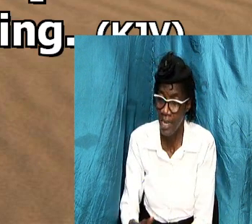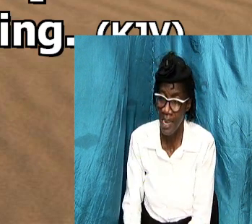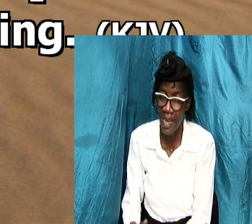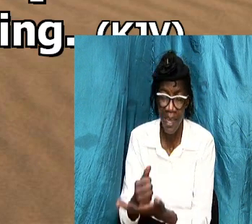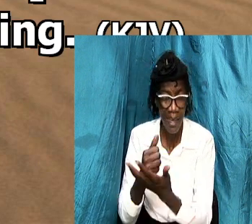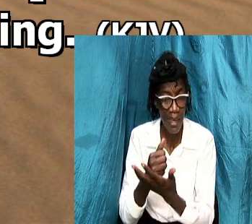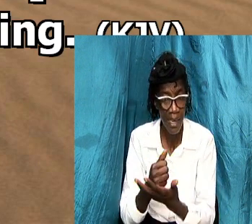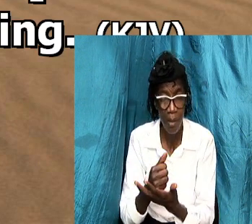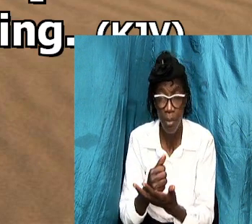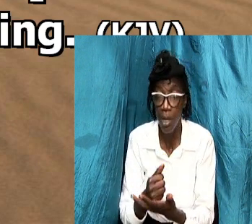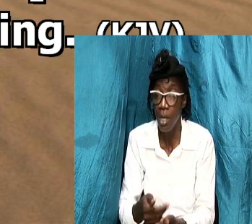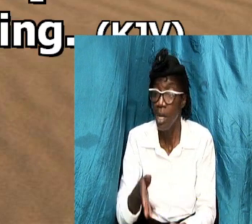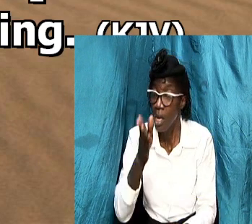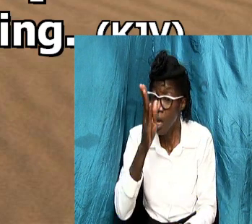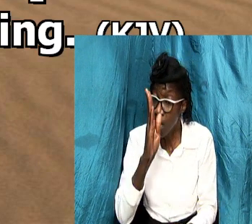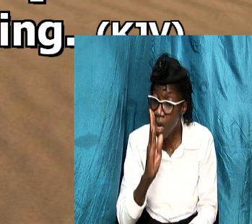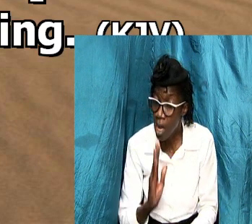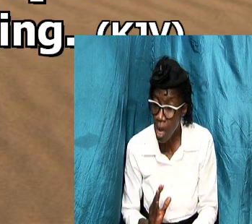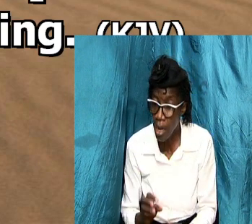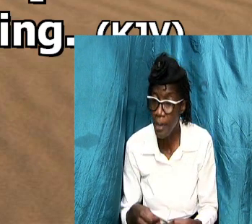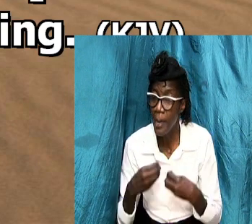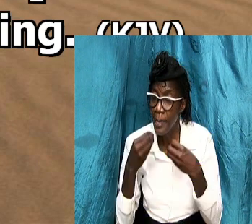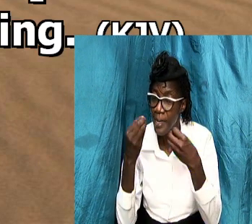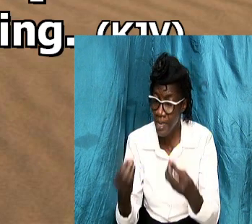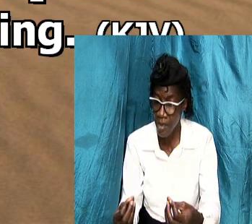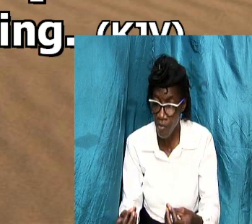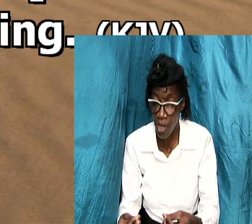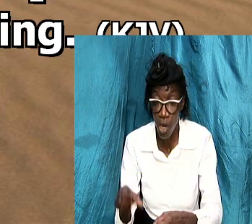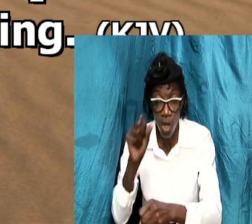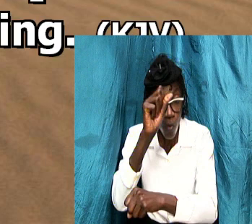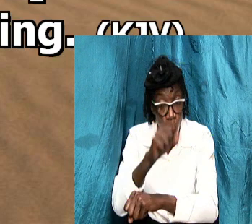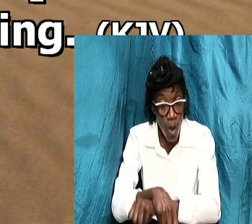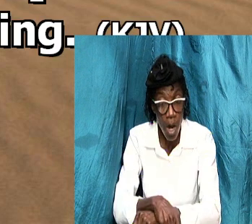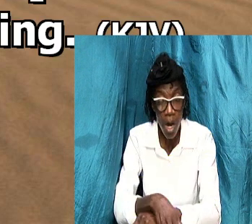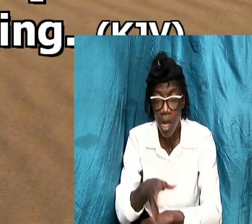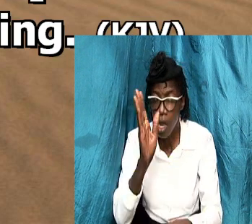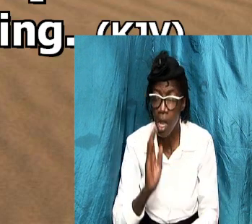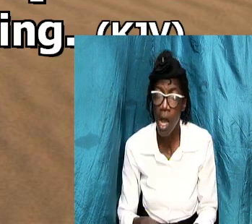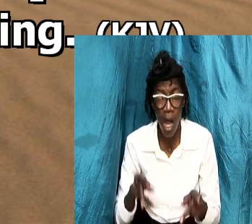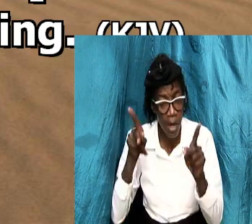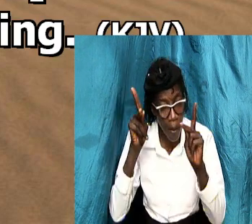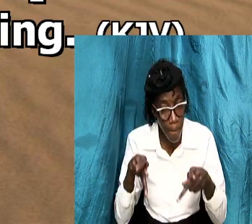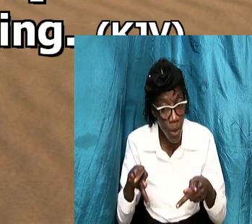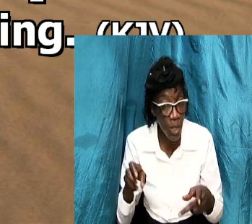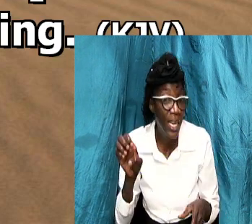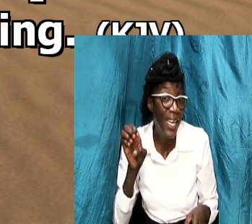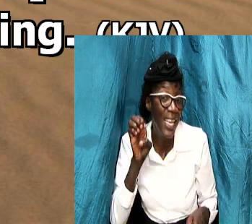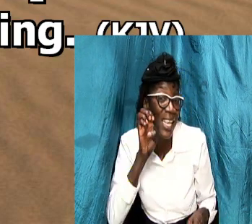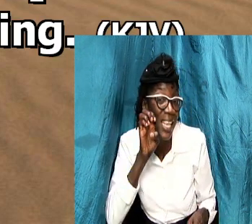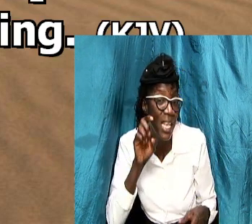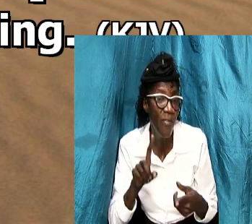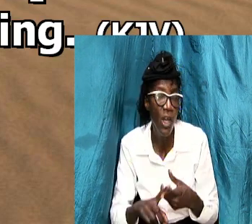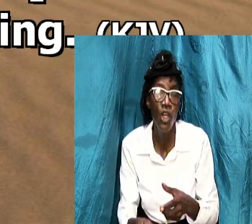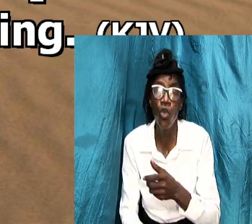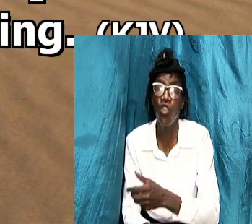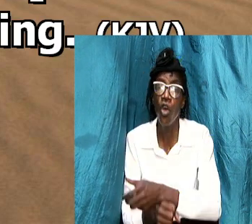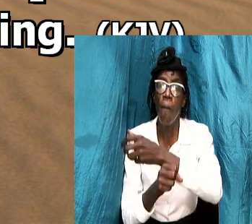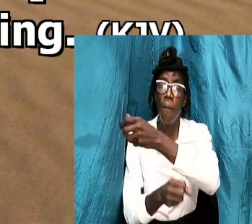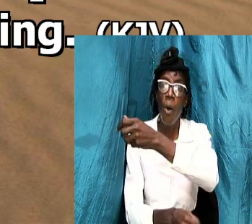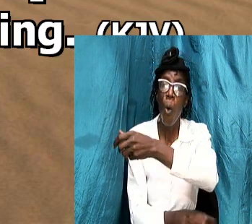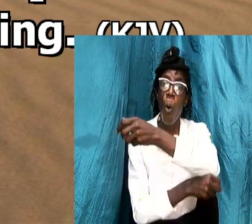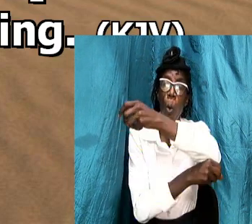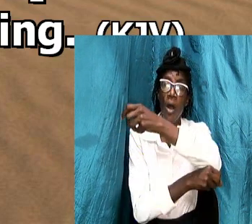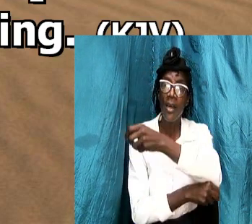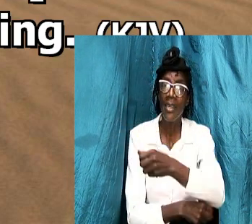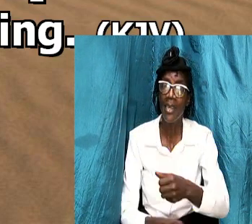god-given mandate so god put eve to support adam so